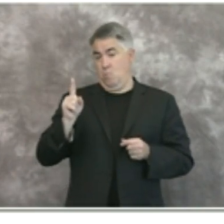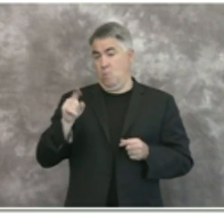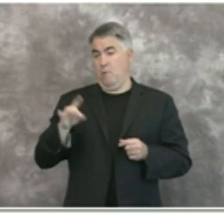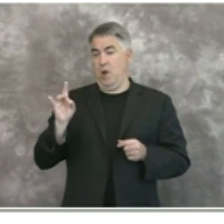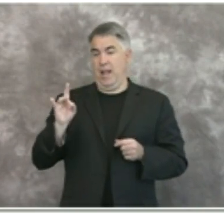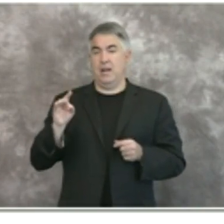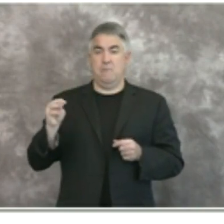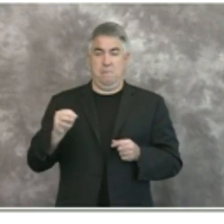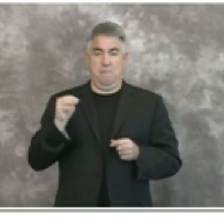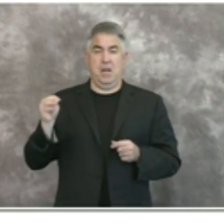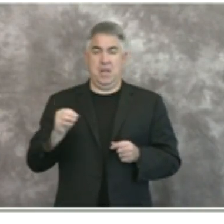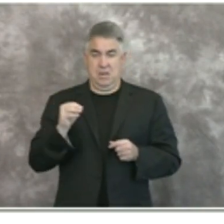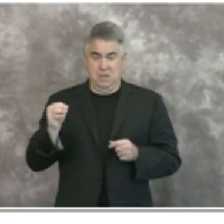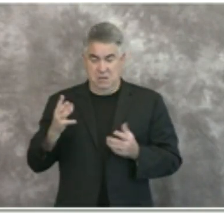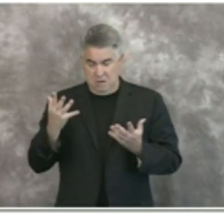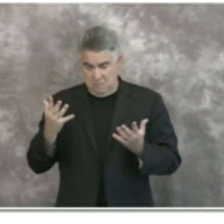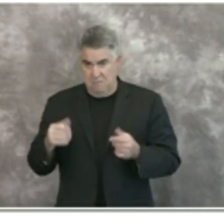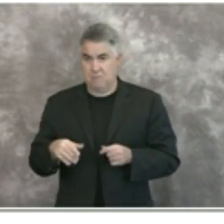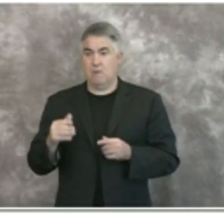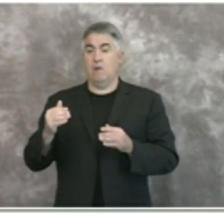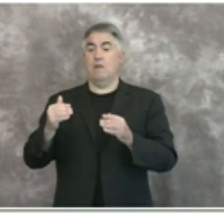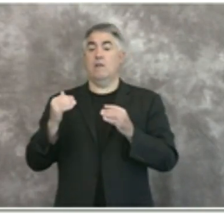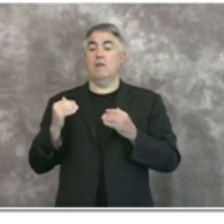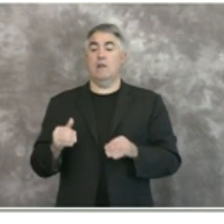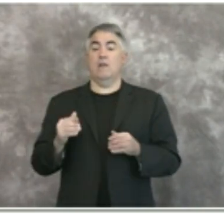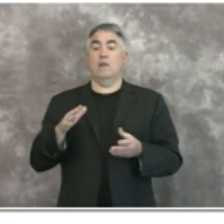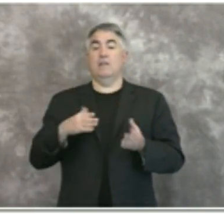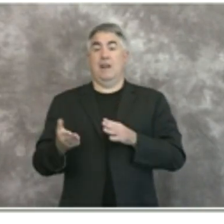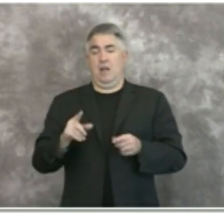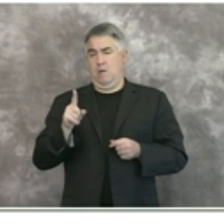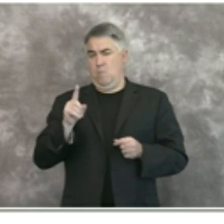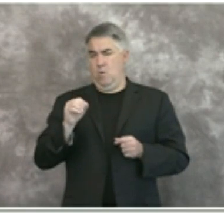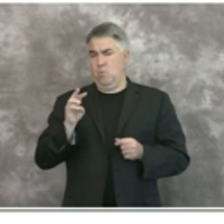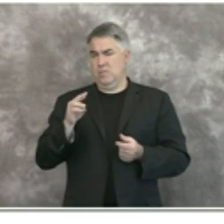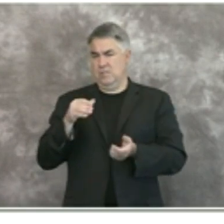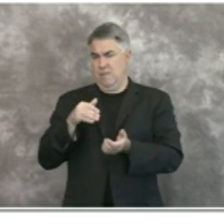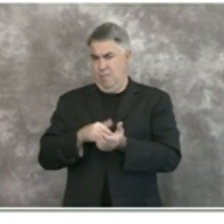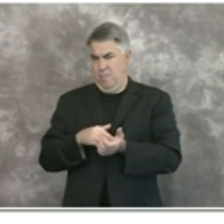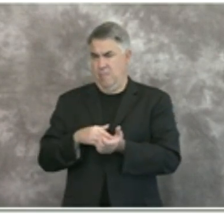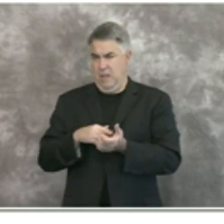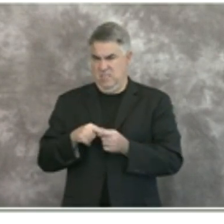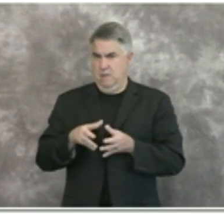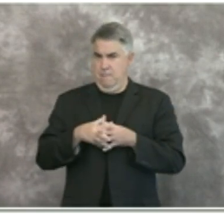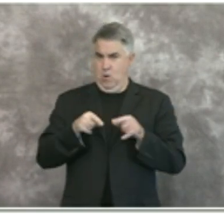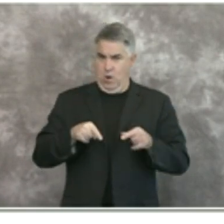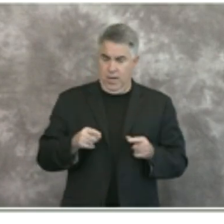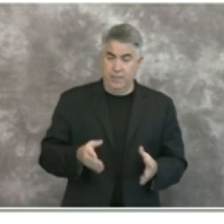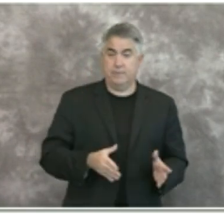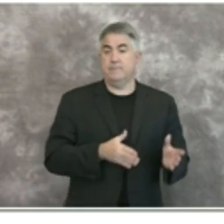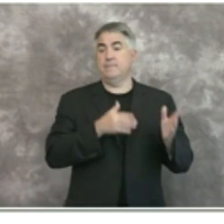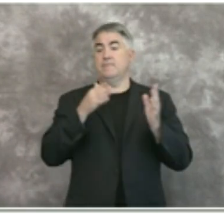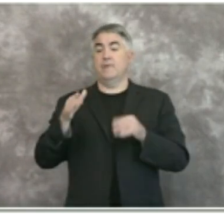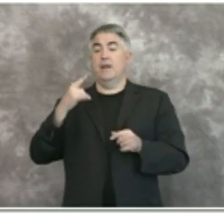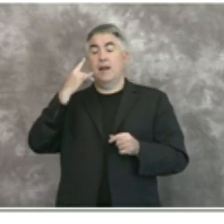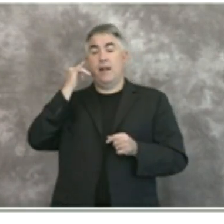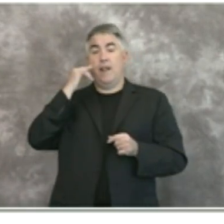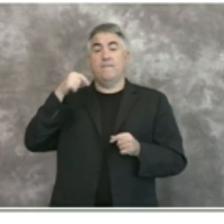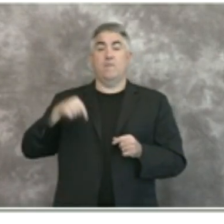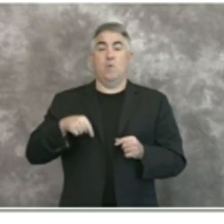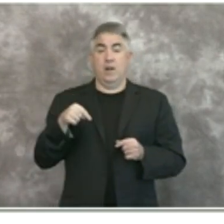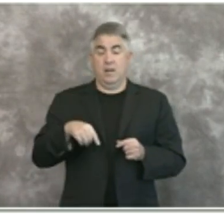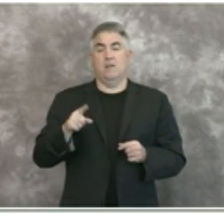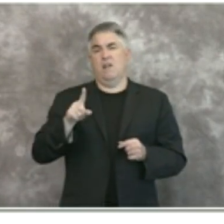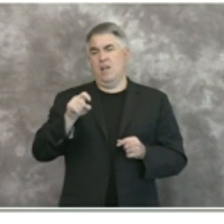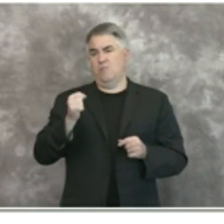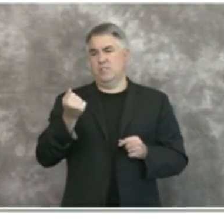1 840 000 positive cases now at